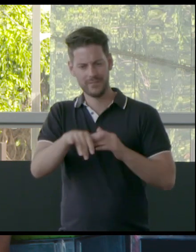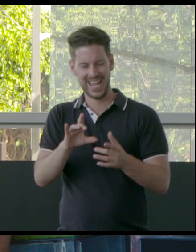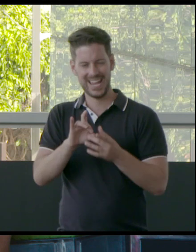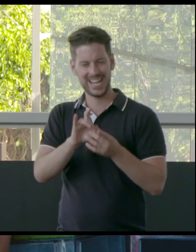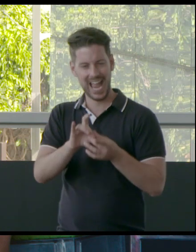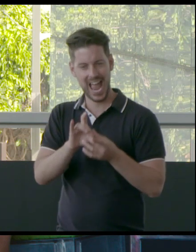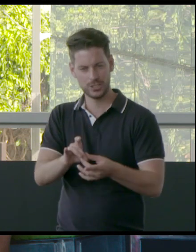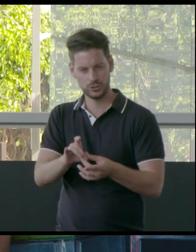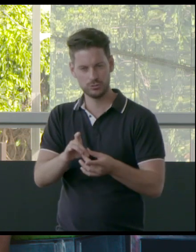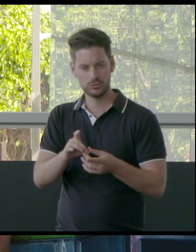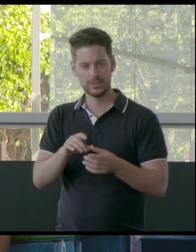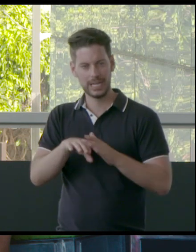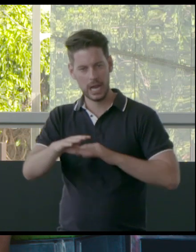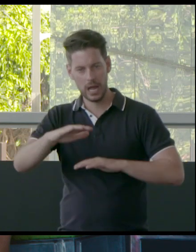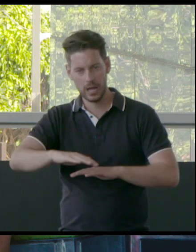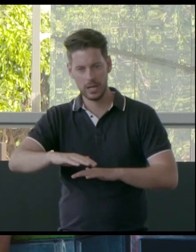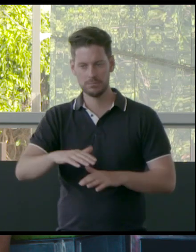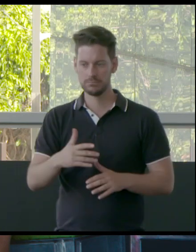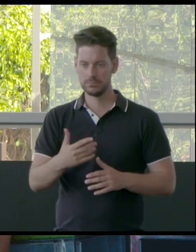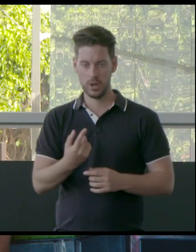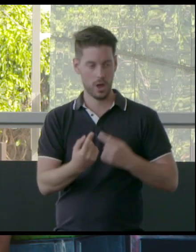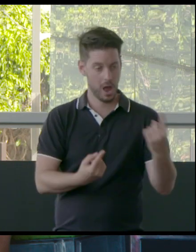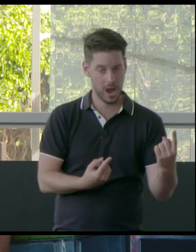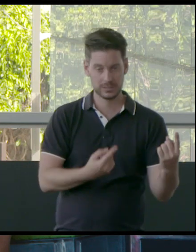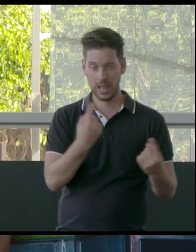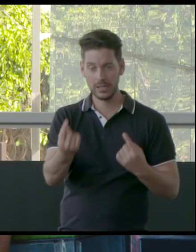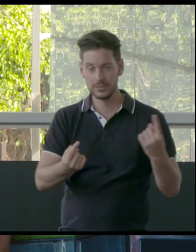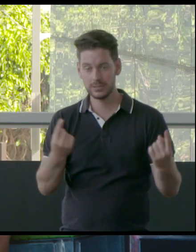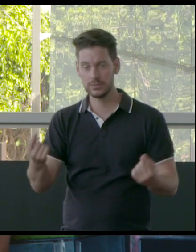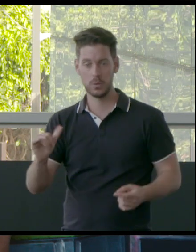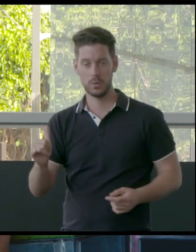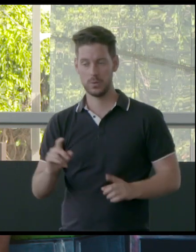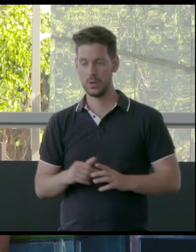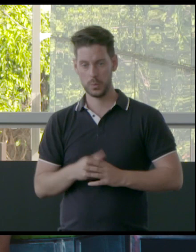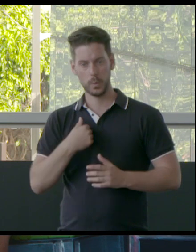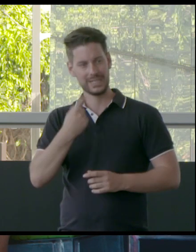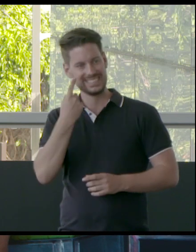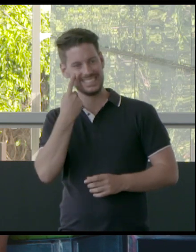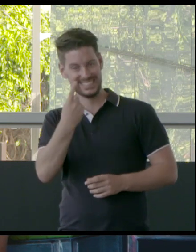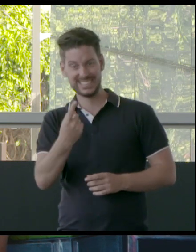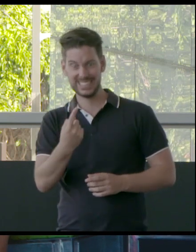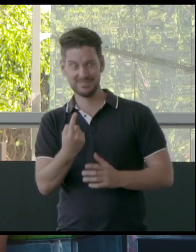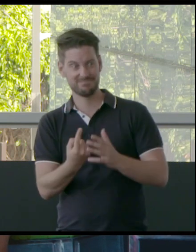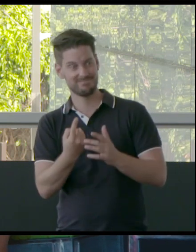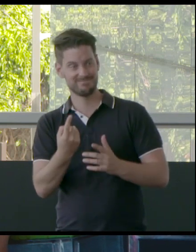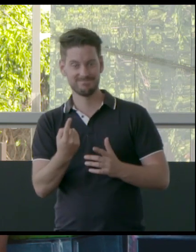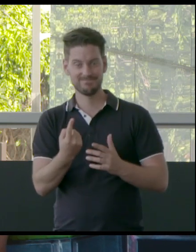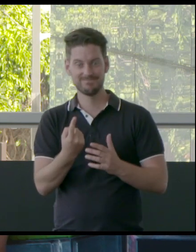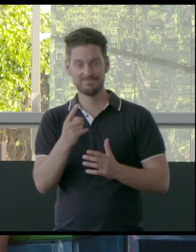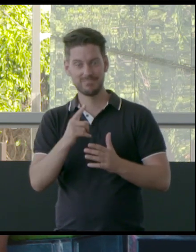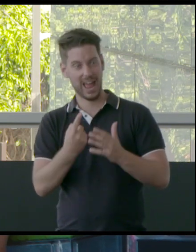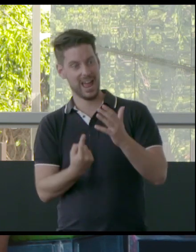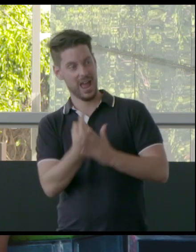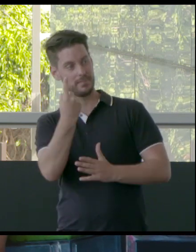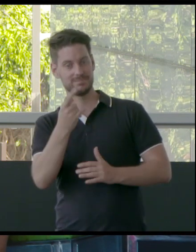in different parts of country, whether it's isolated, we're seeing the ramifications of that now and what our